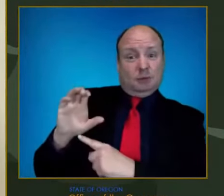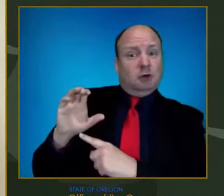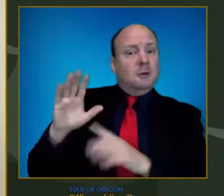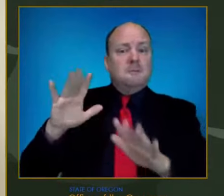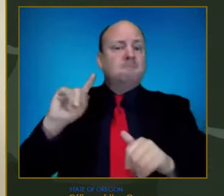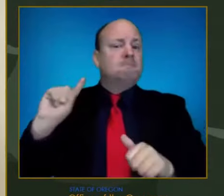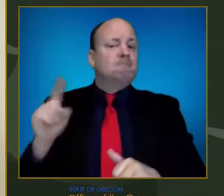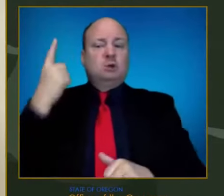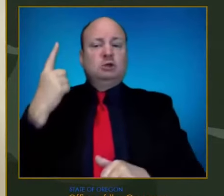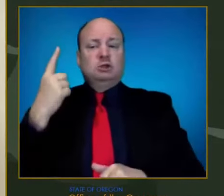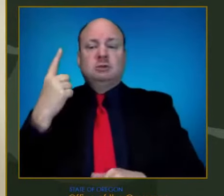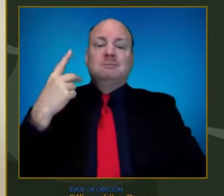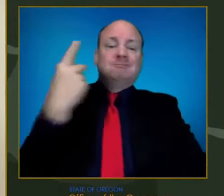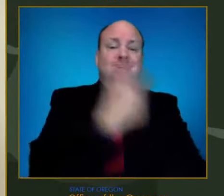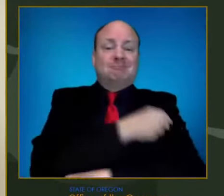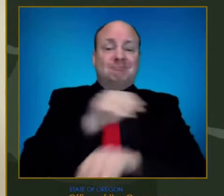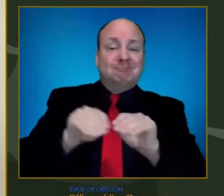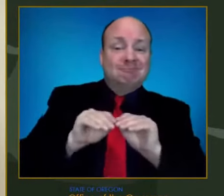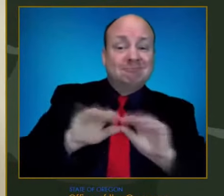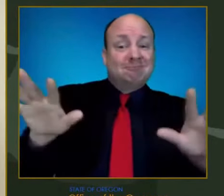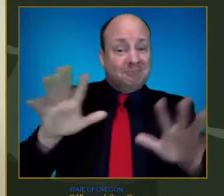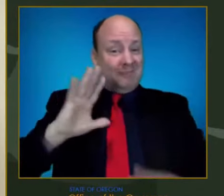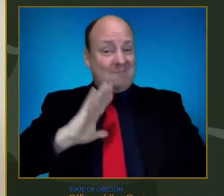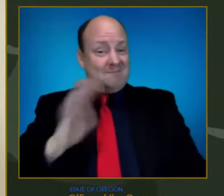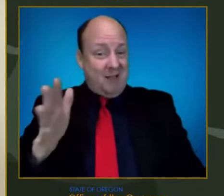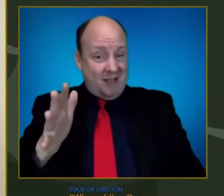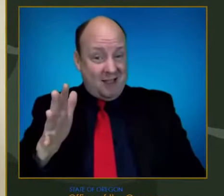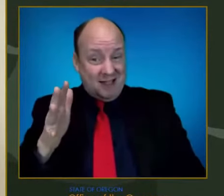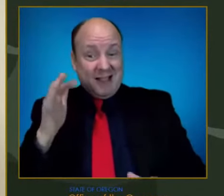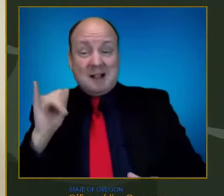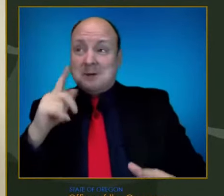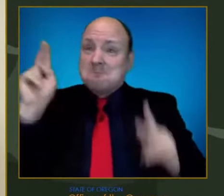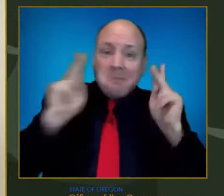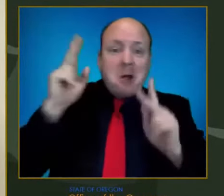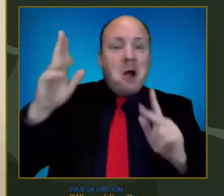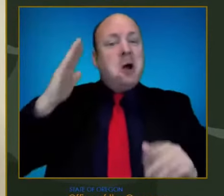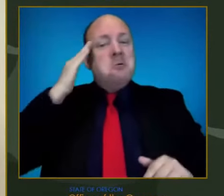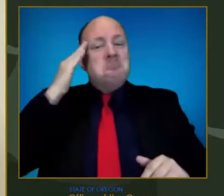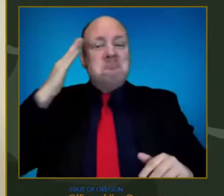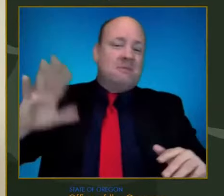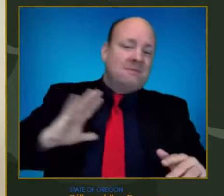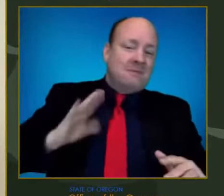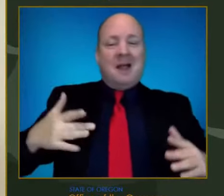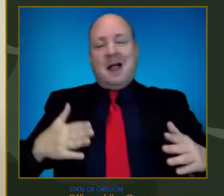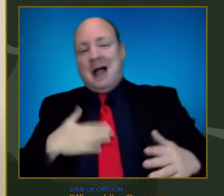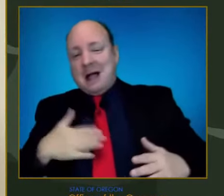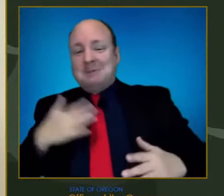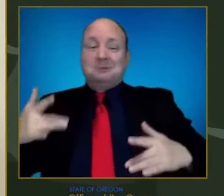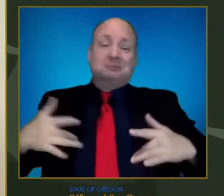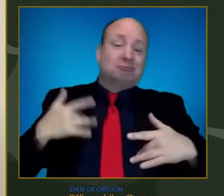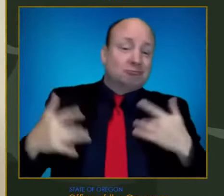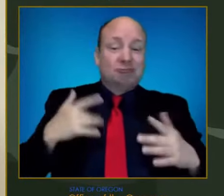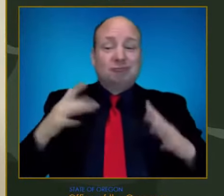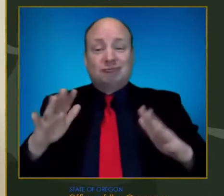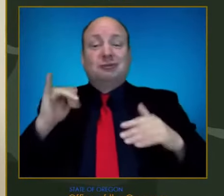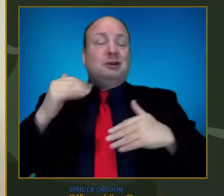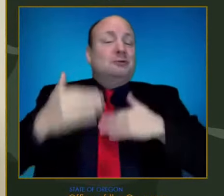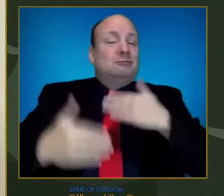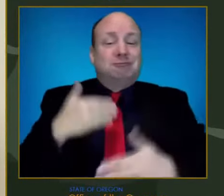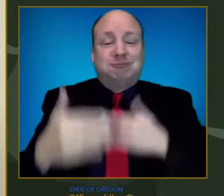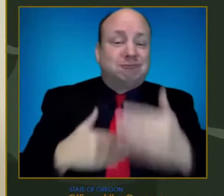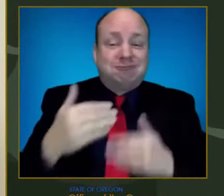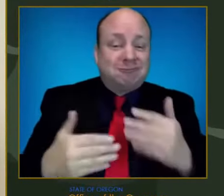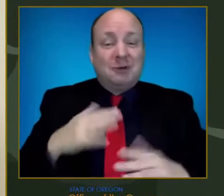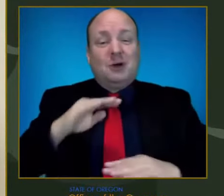vaccinations in Oregon. We watched with excitement and, frankly, a huge sigh of relief as healthcare